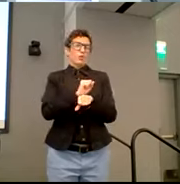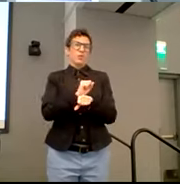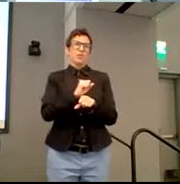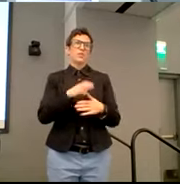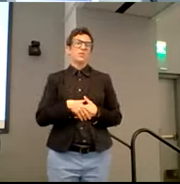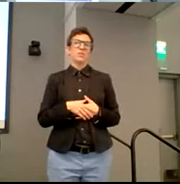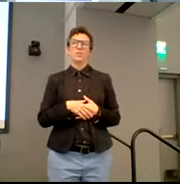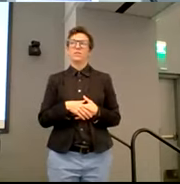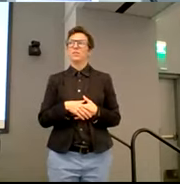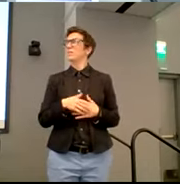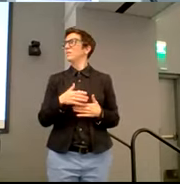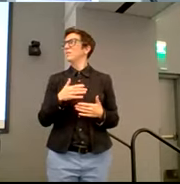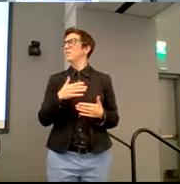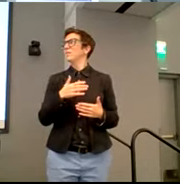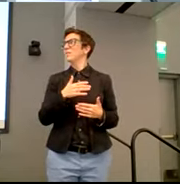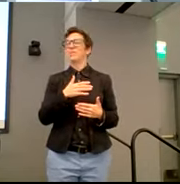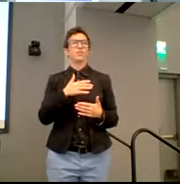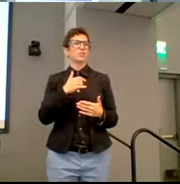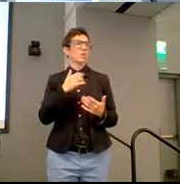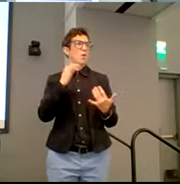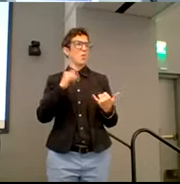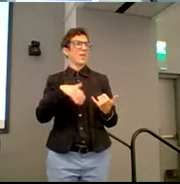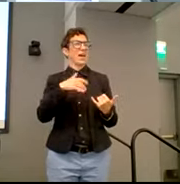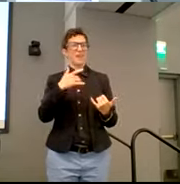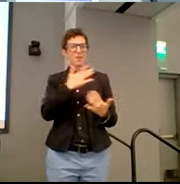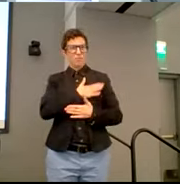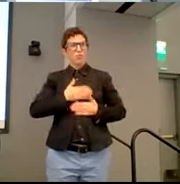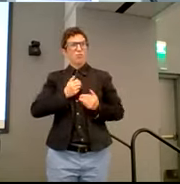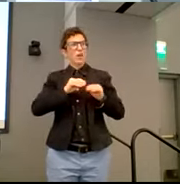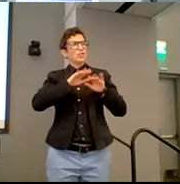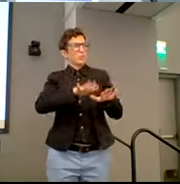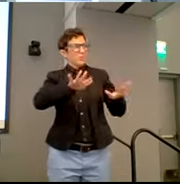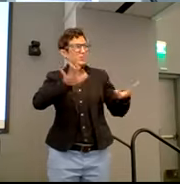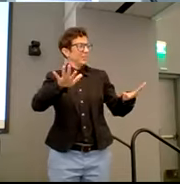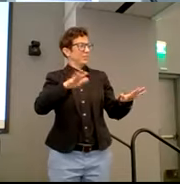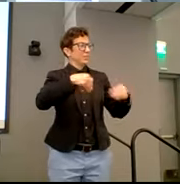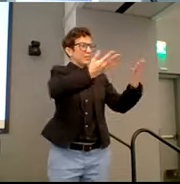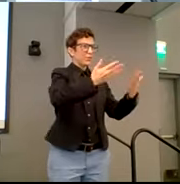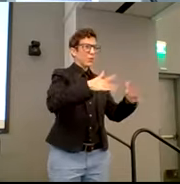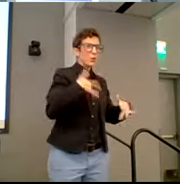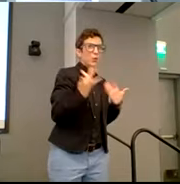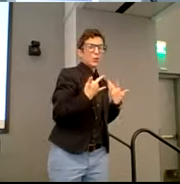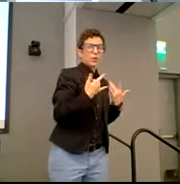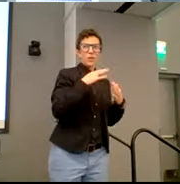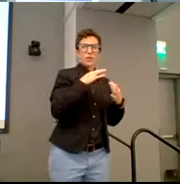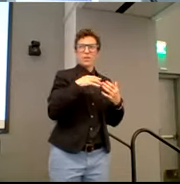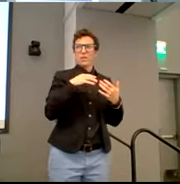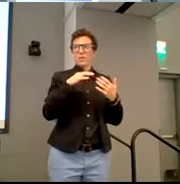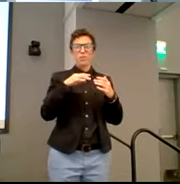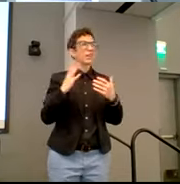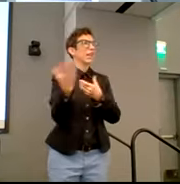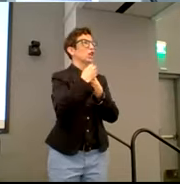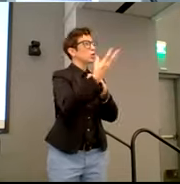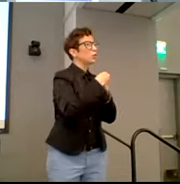pleasure to try to pass that on to other people, to get them excited about being inclusive